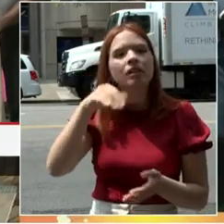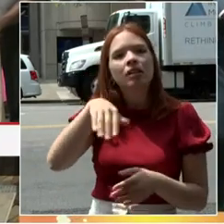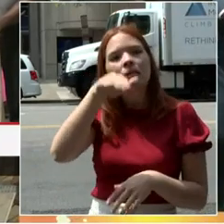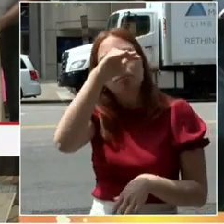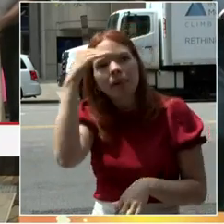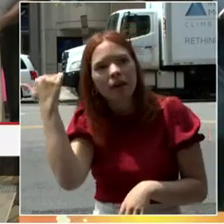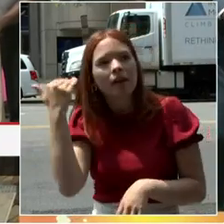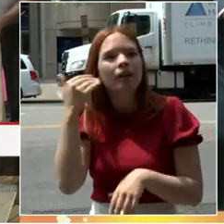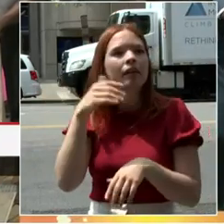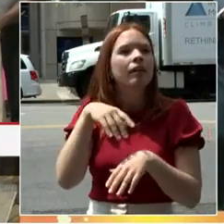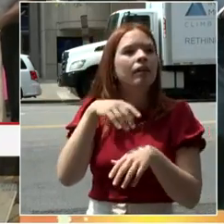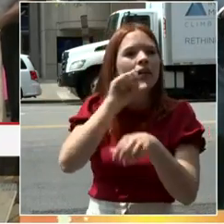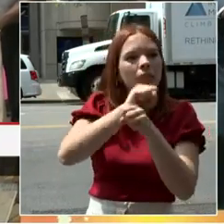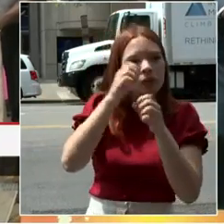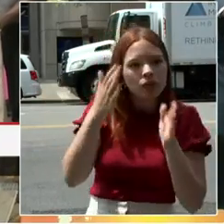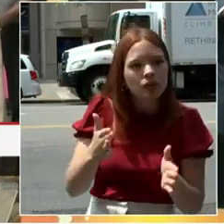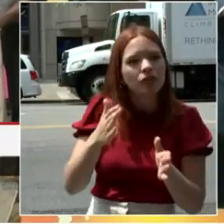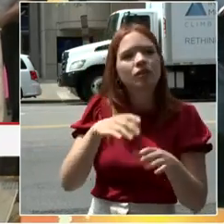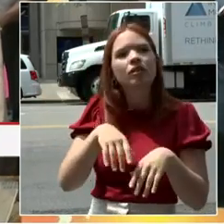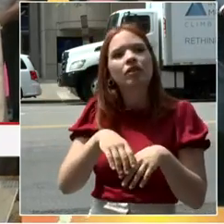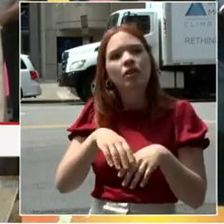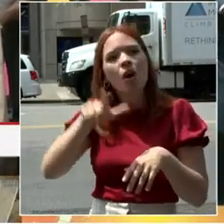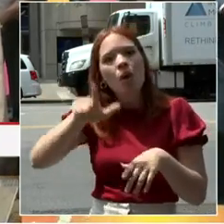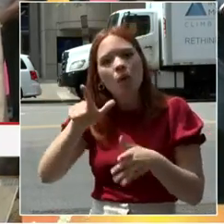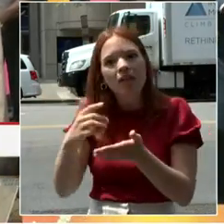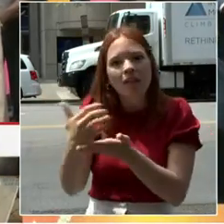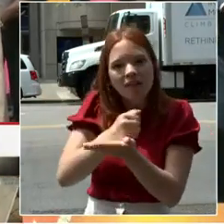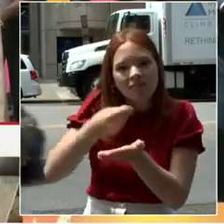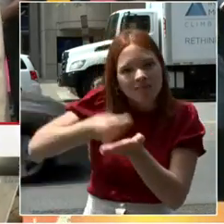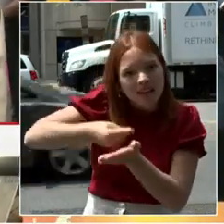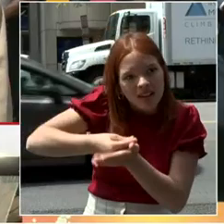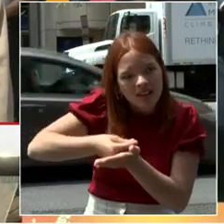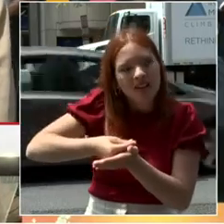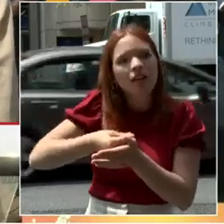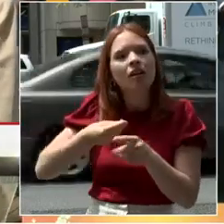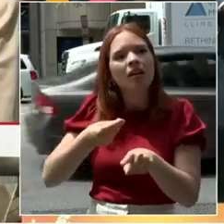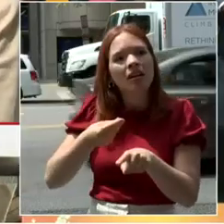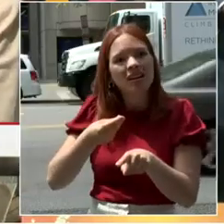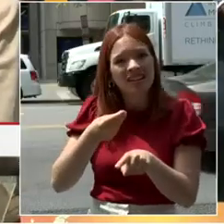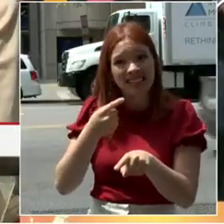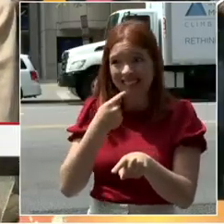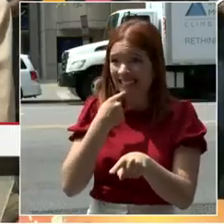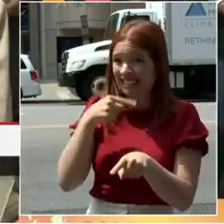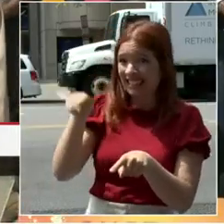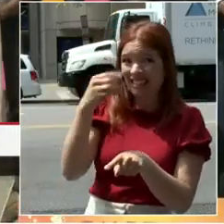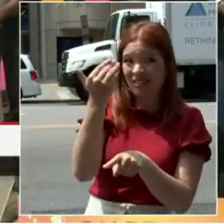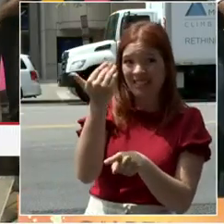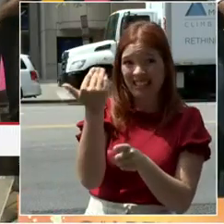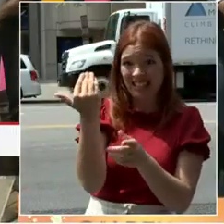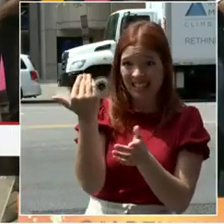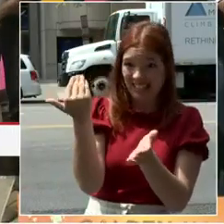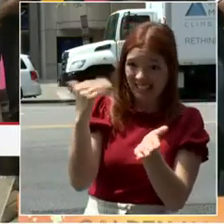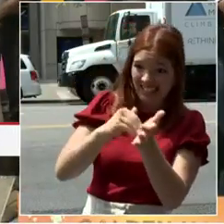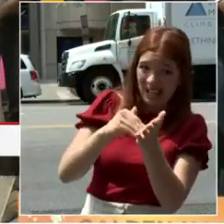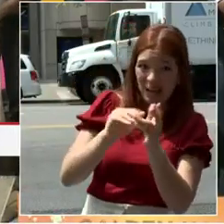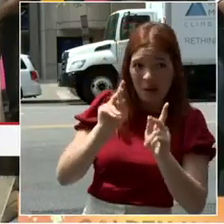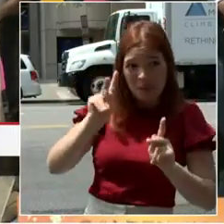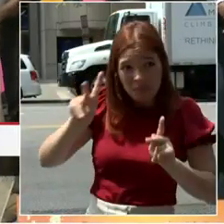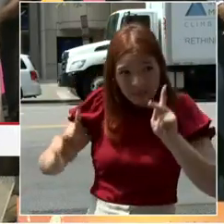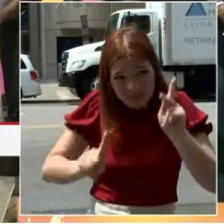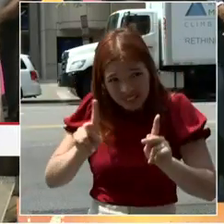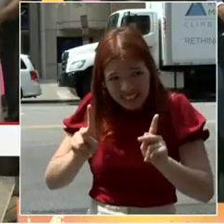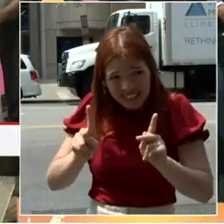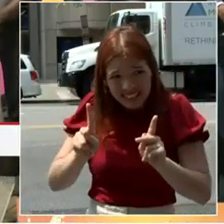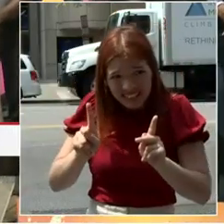not necessarily mean people of color. Is that true or not? Number two, you are working with the Federal